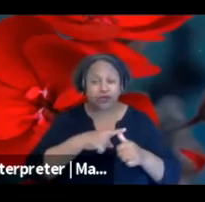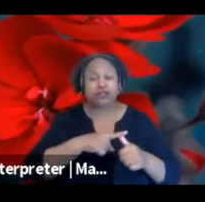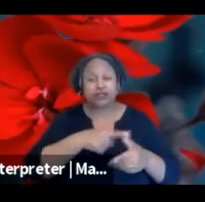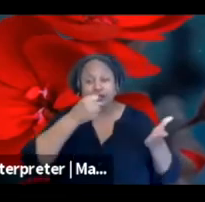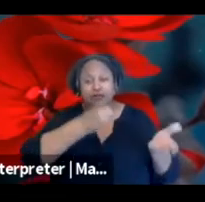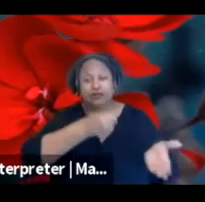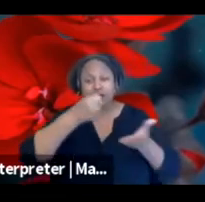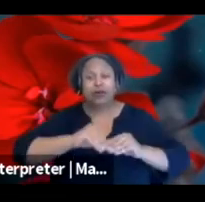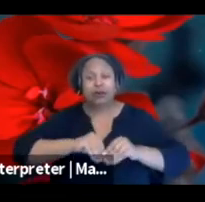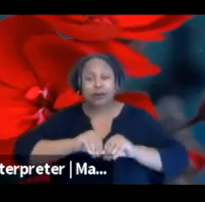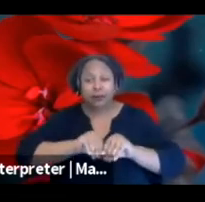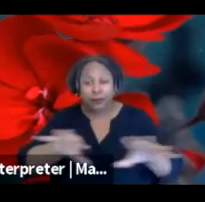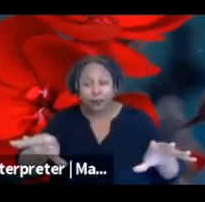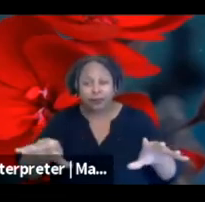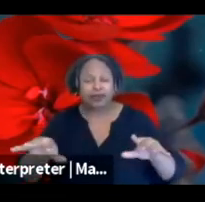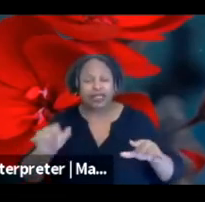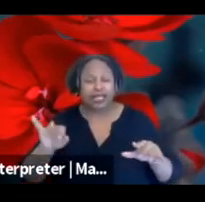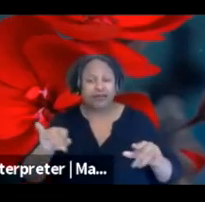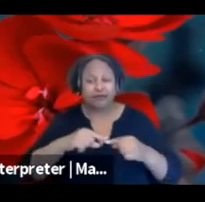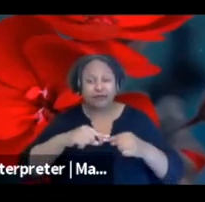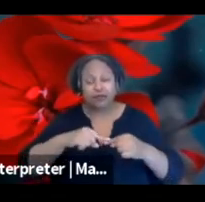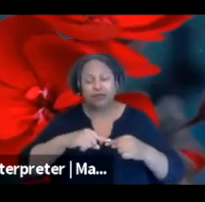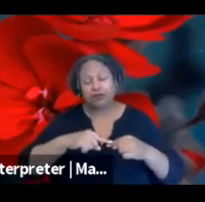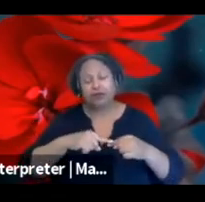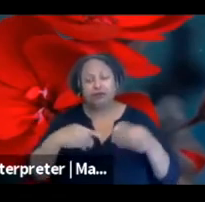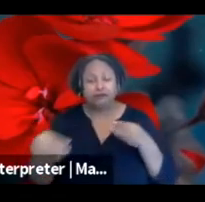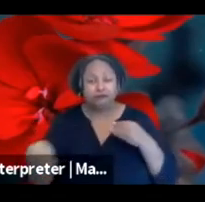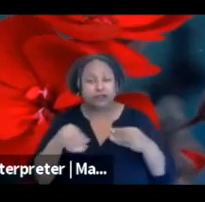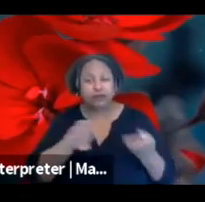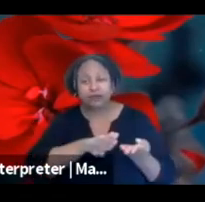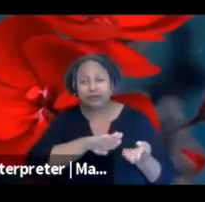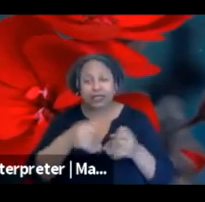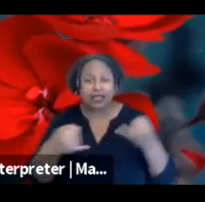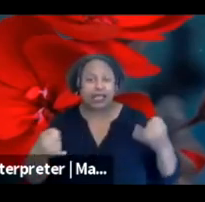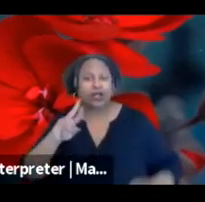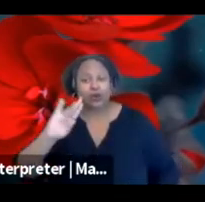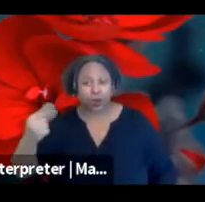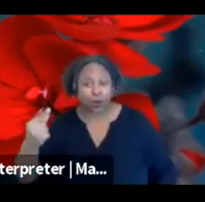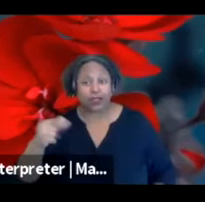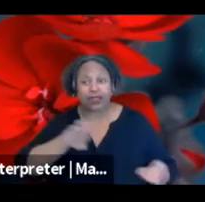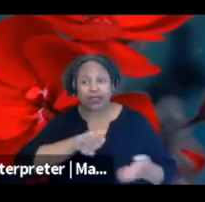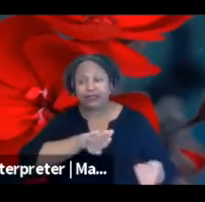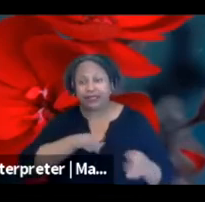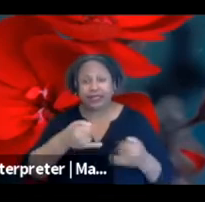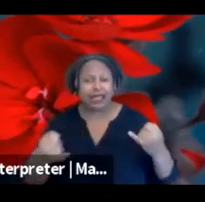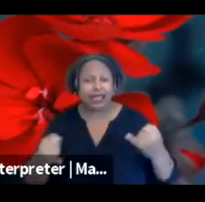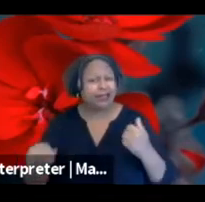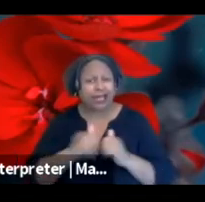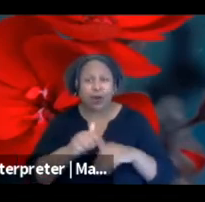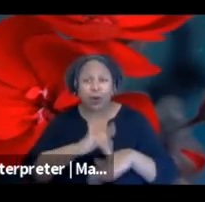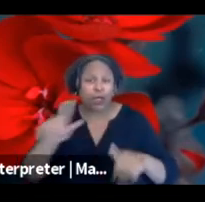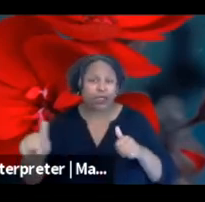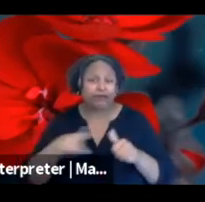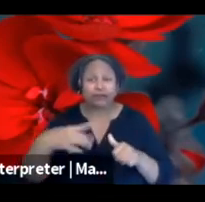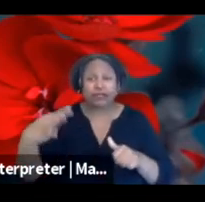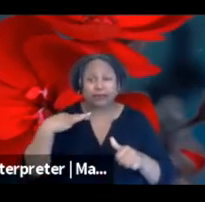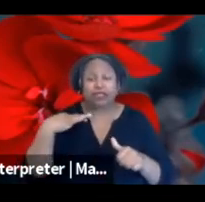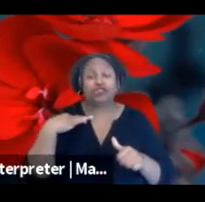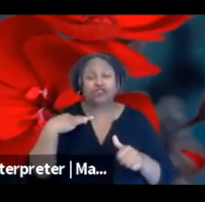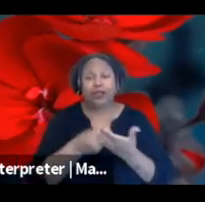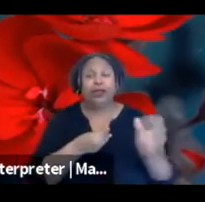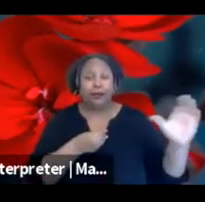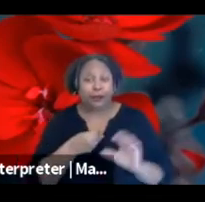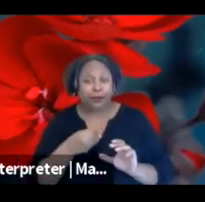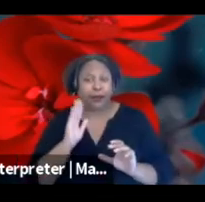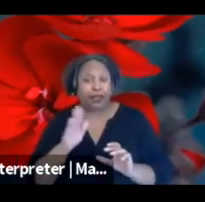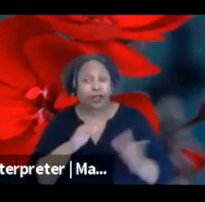be processed? That's a great question. So we're looking at potentially having, I